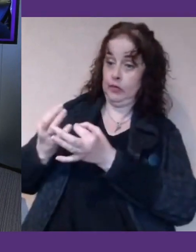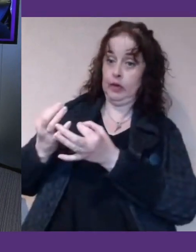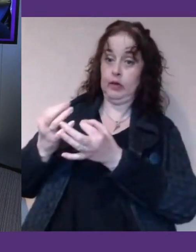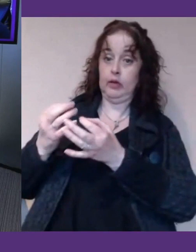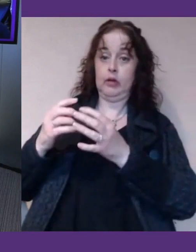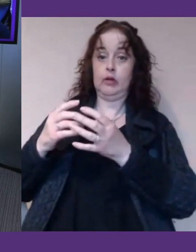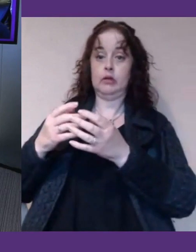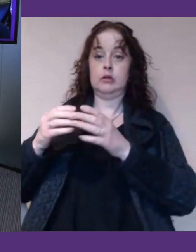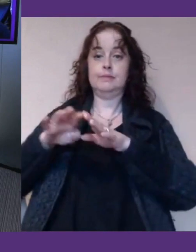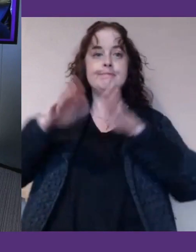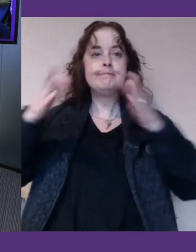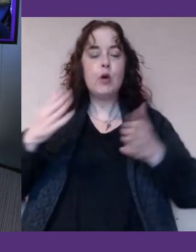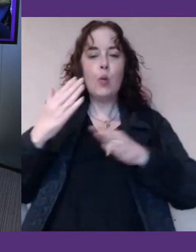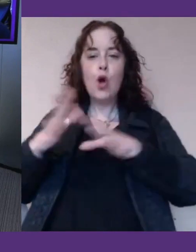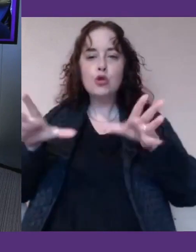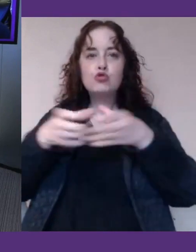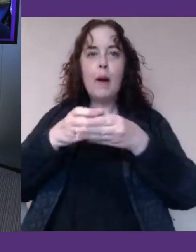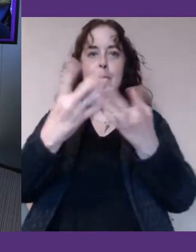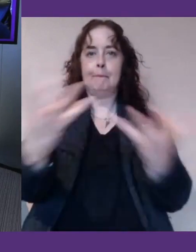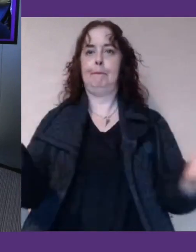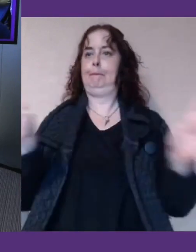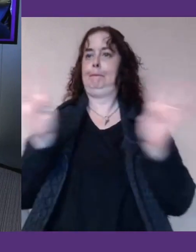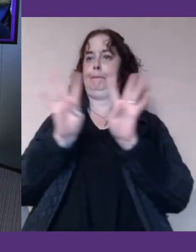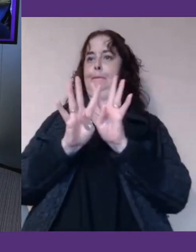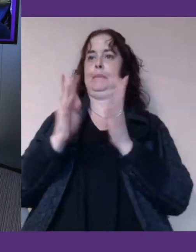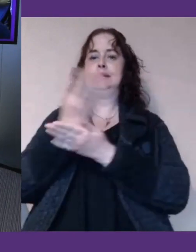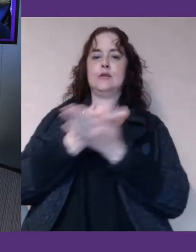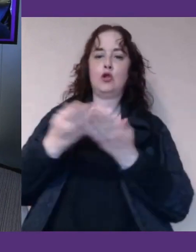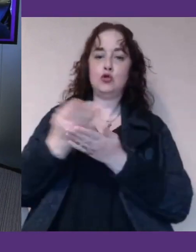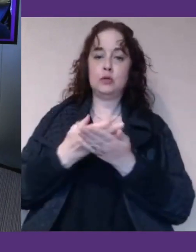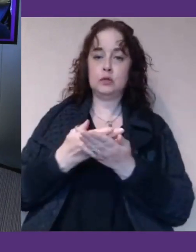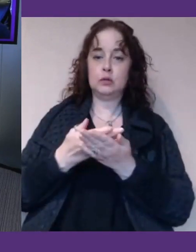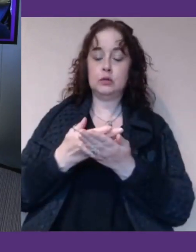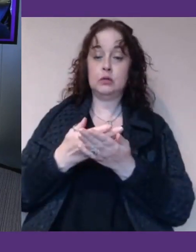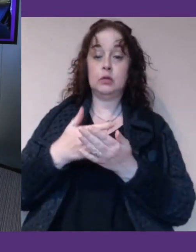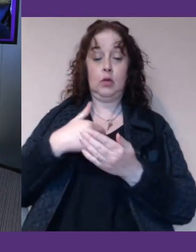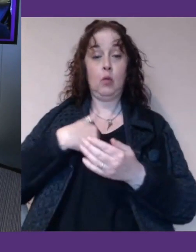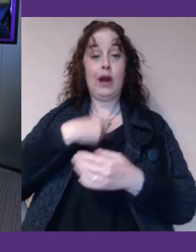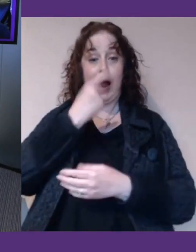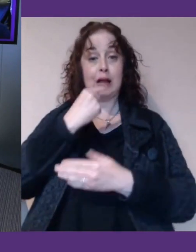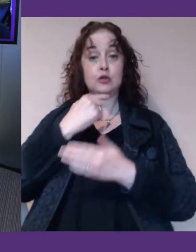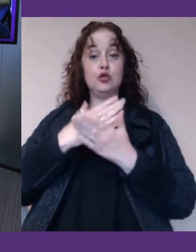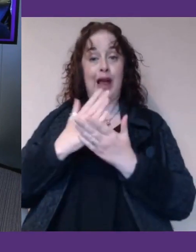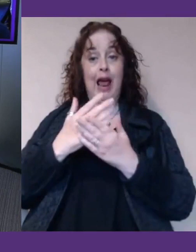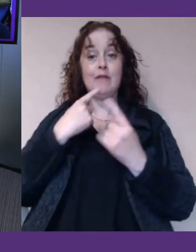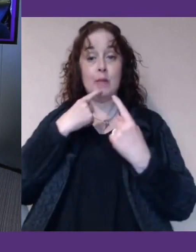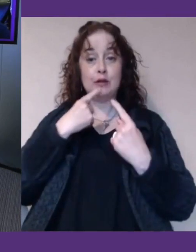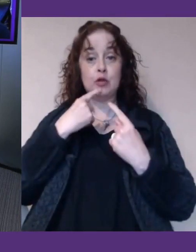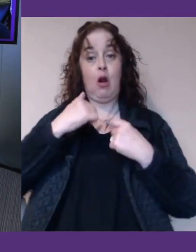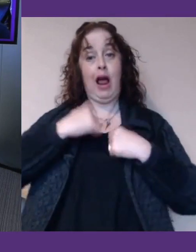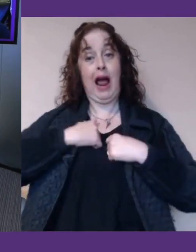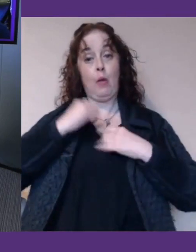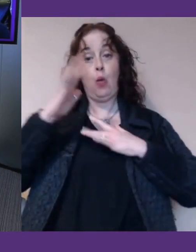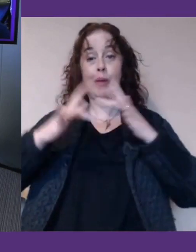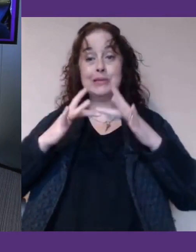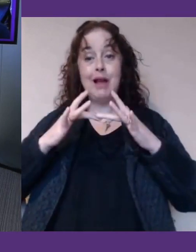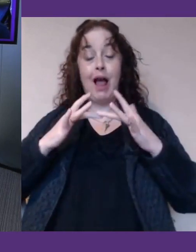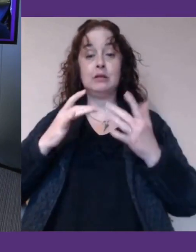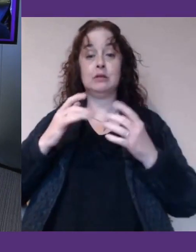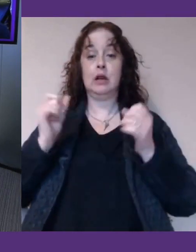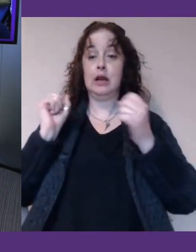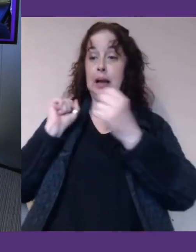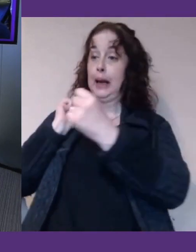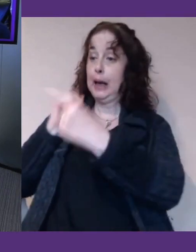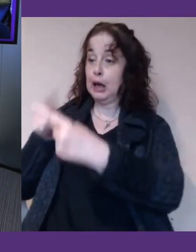workshops and things like that, mean, really practically, obviously, we can share information, you know, on our kind of websites and emails to get in contact.